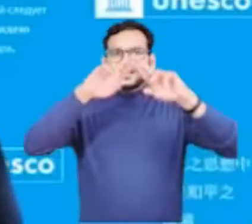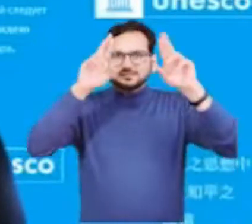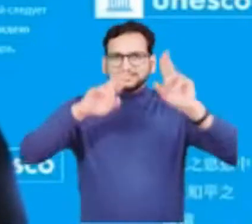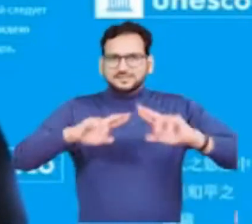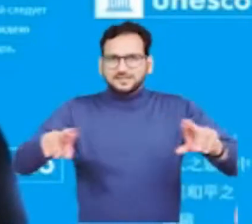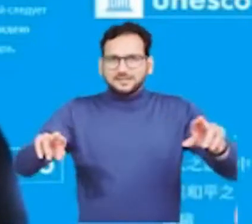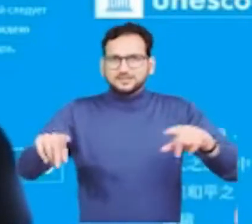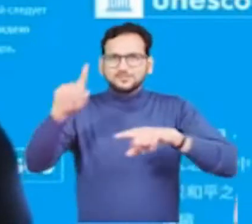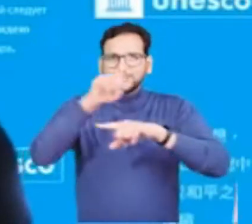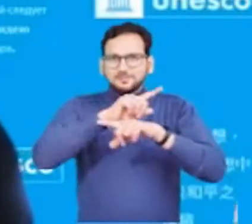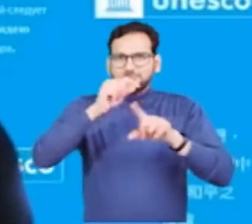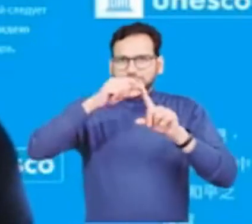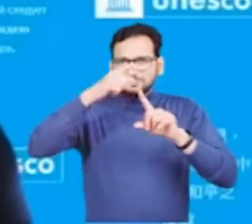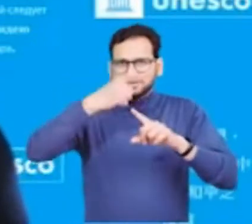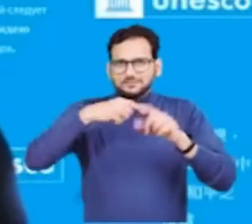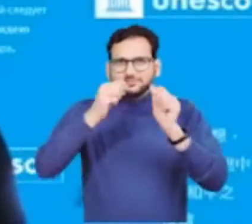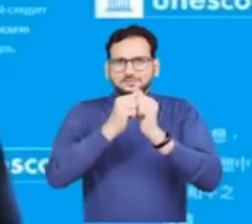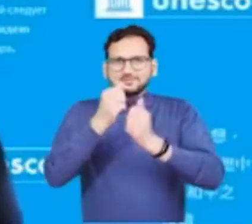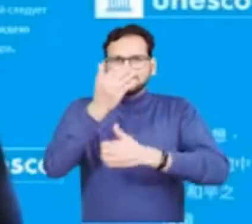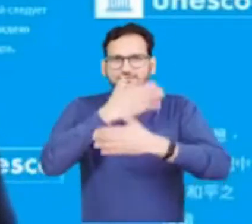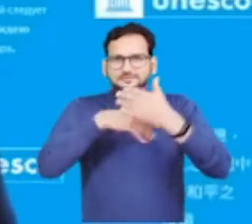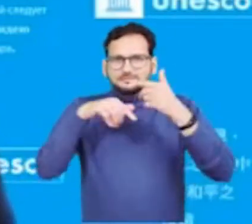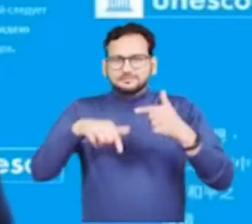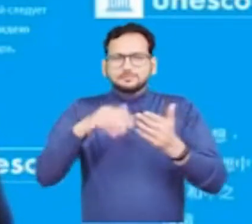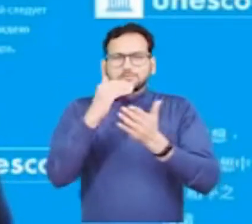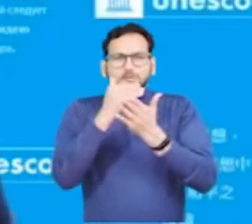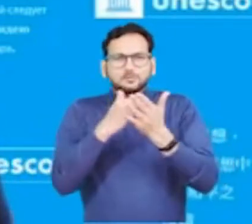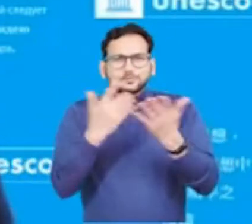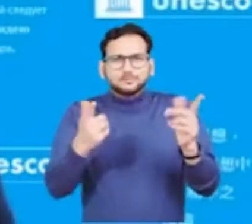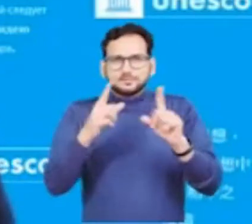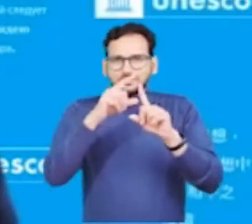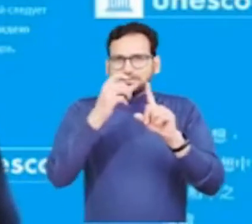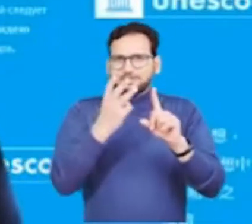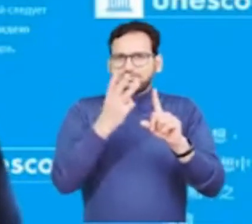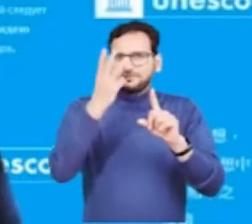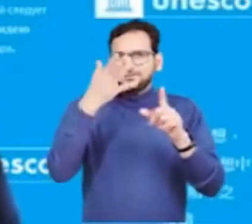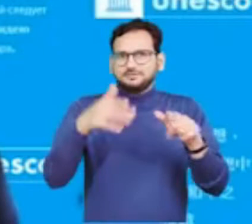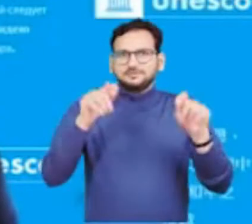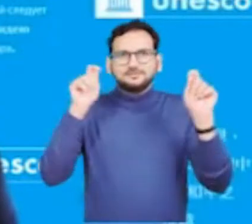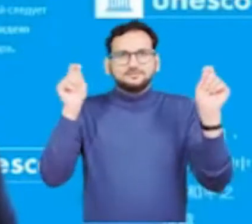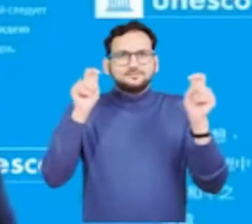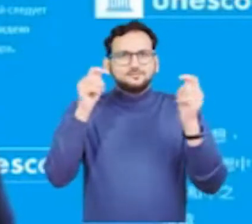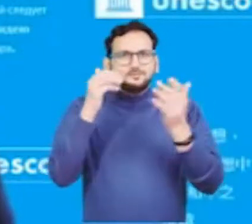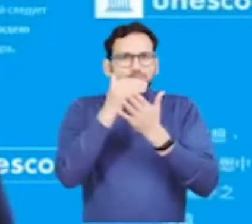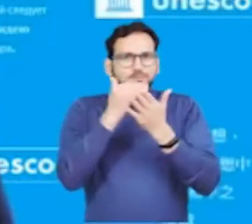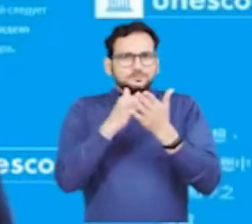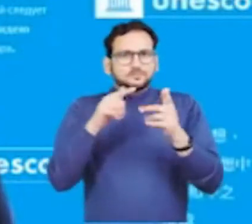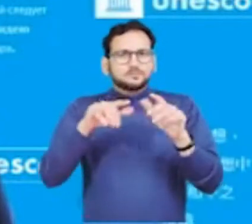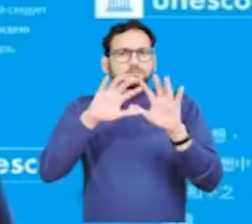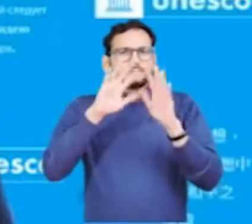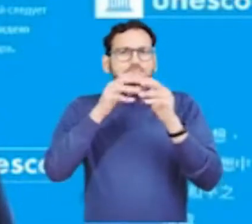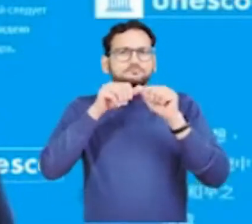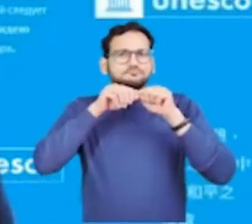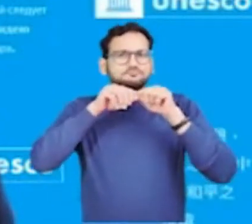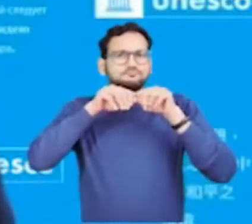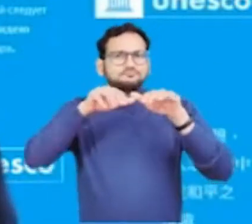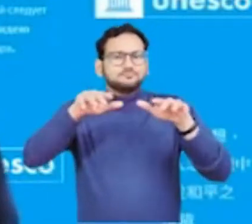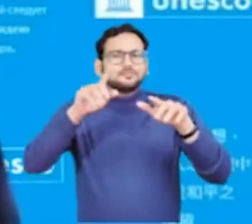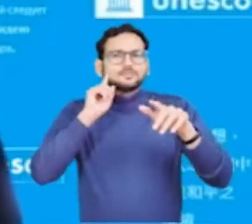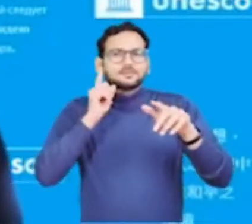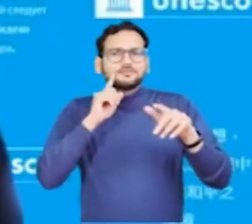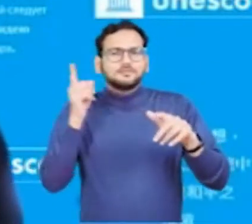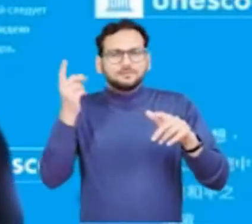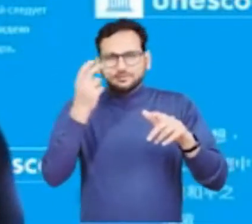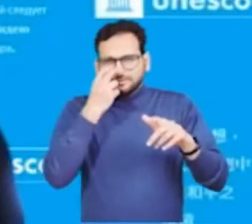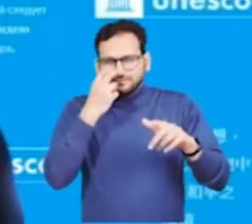Did you know that across Asia and the Pacific, there's more than 370 million people living with disabilities? Did you know that